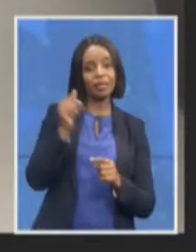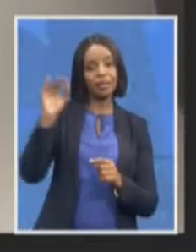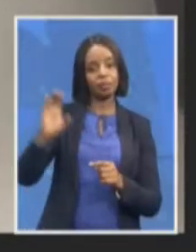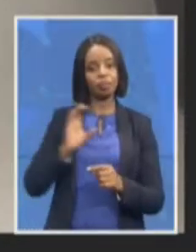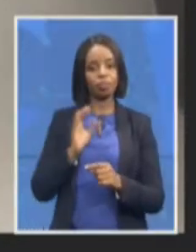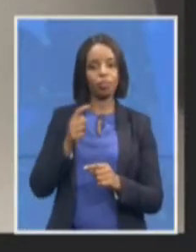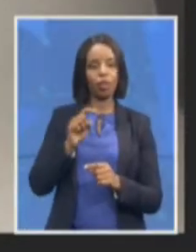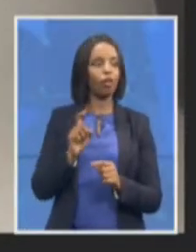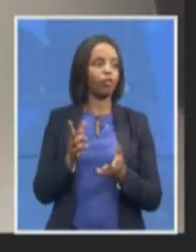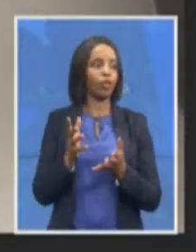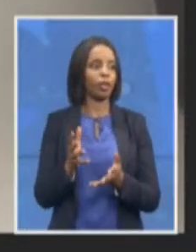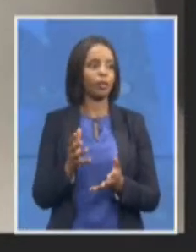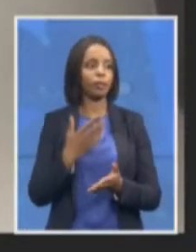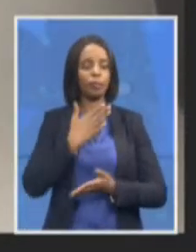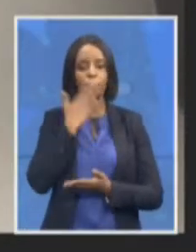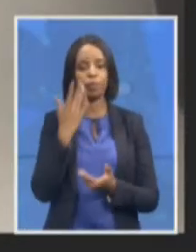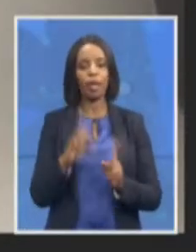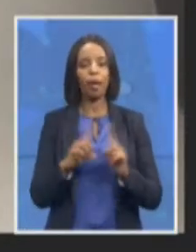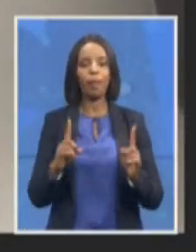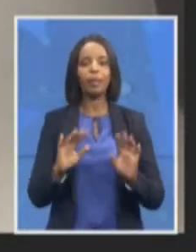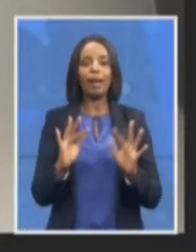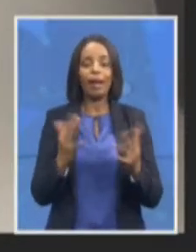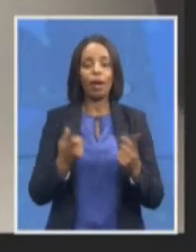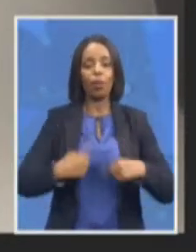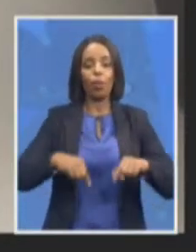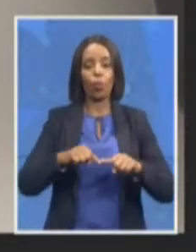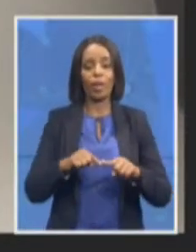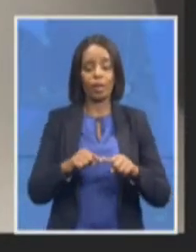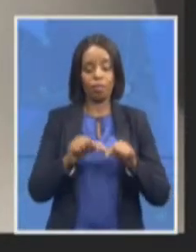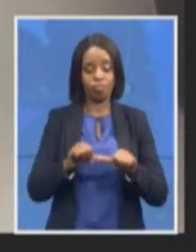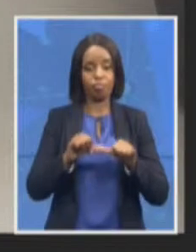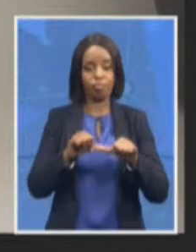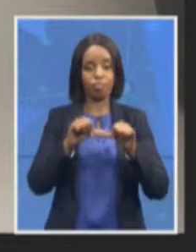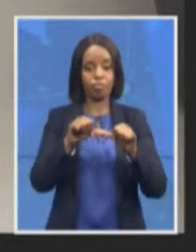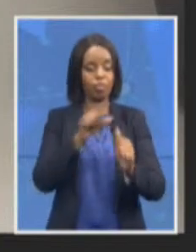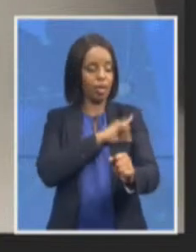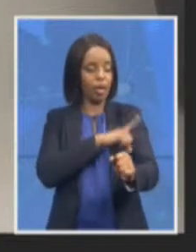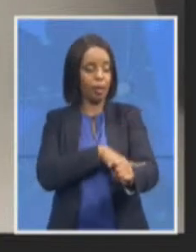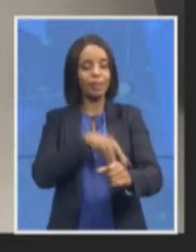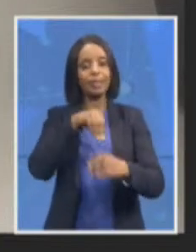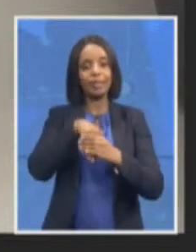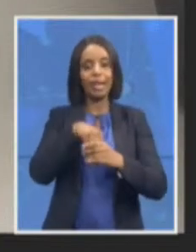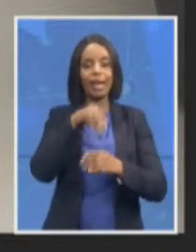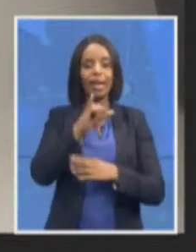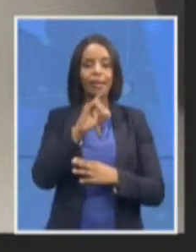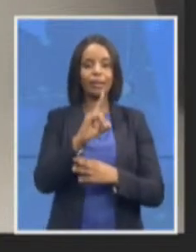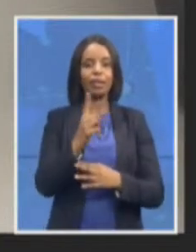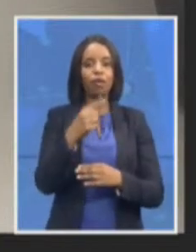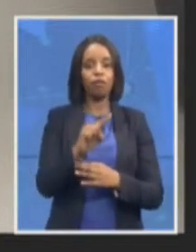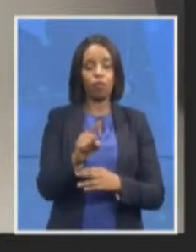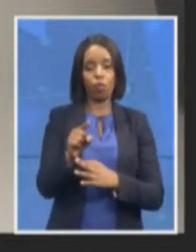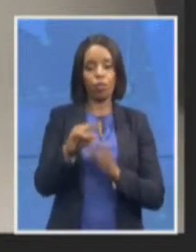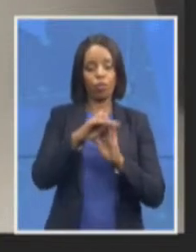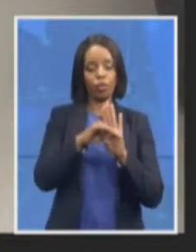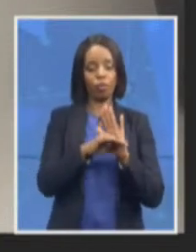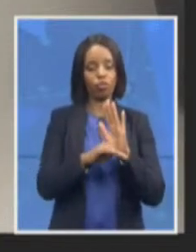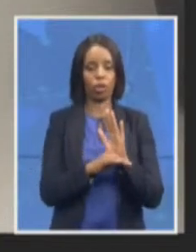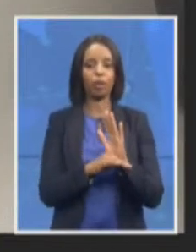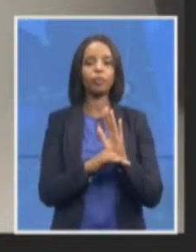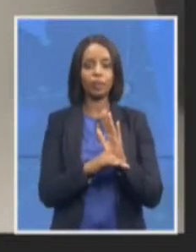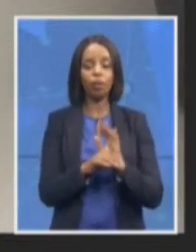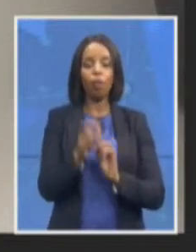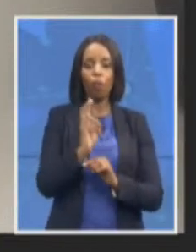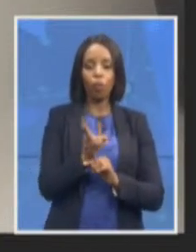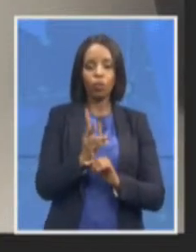capacity into the ID in terms of the aspirant programs and younger people as well as how do we attract expertise from the